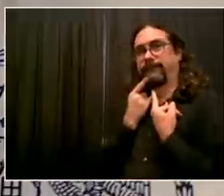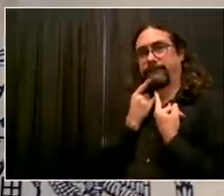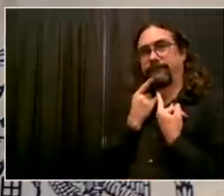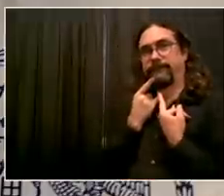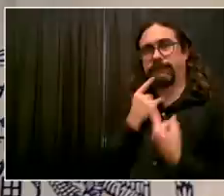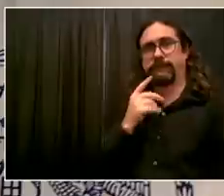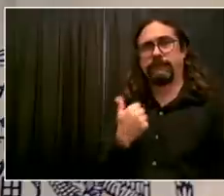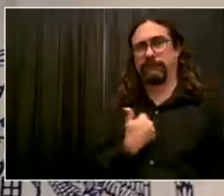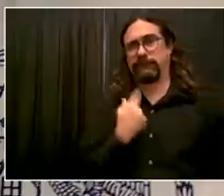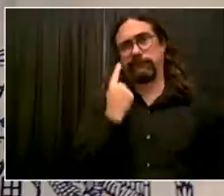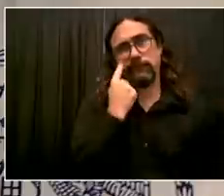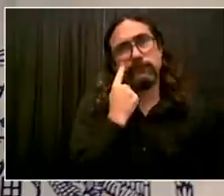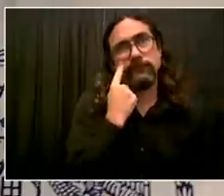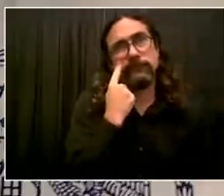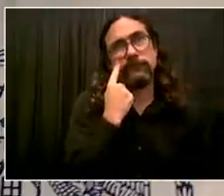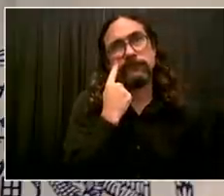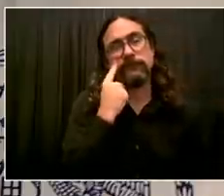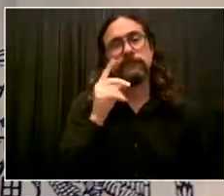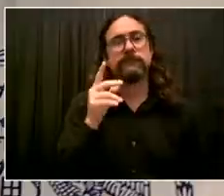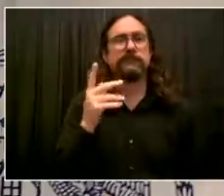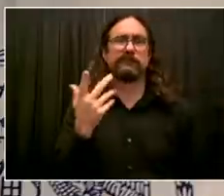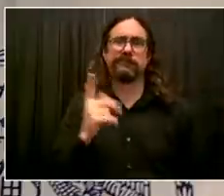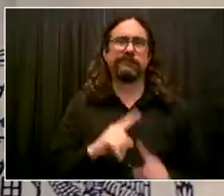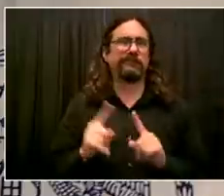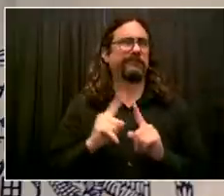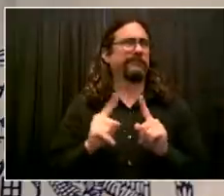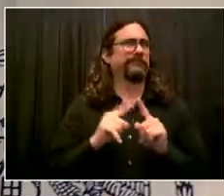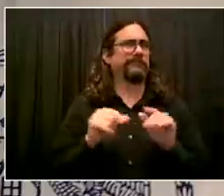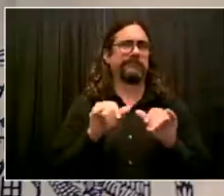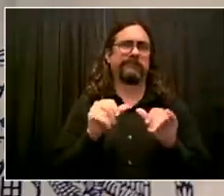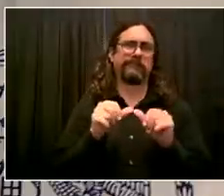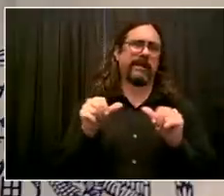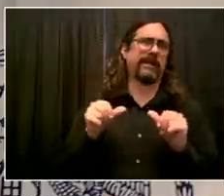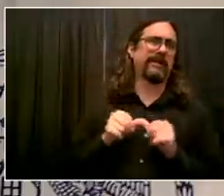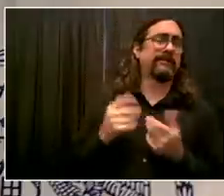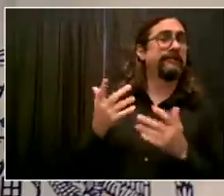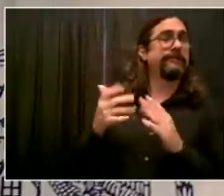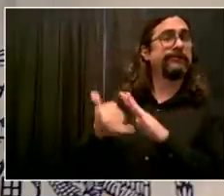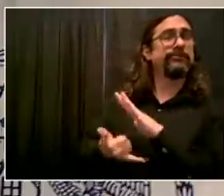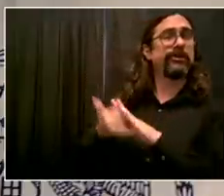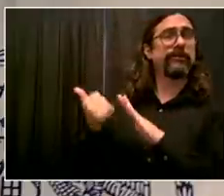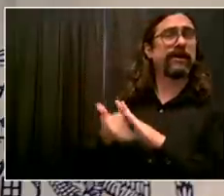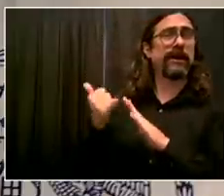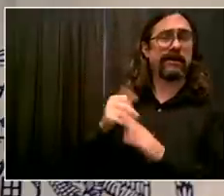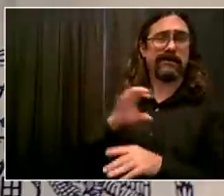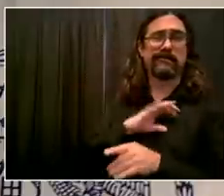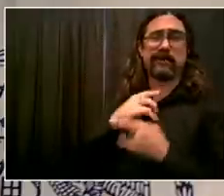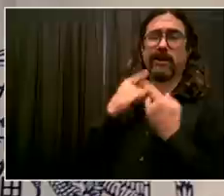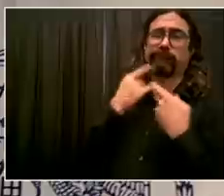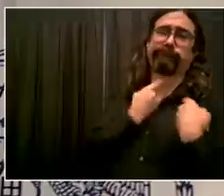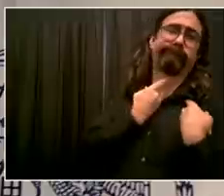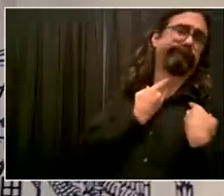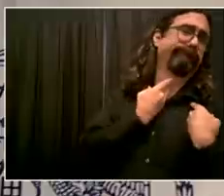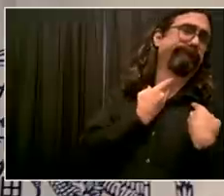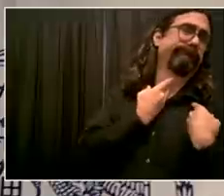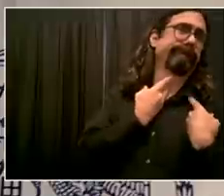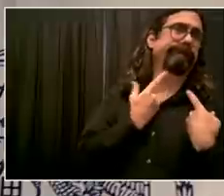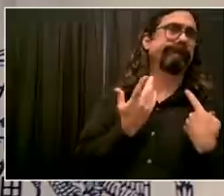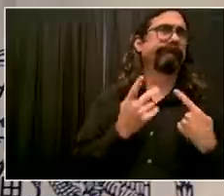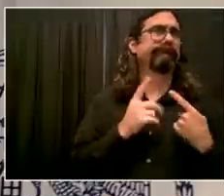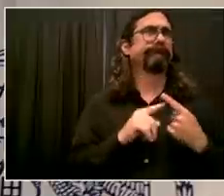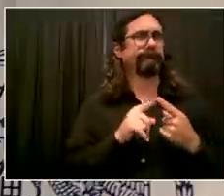the time. And this is something we've asked about before, but could you talk about what